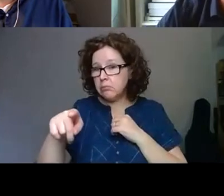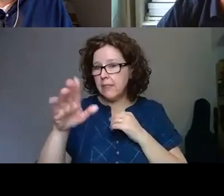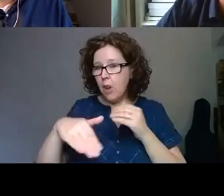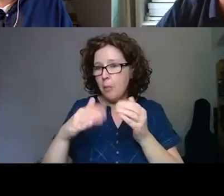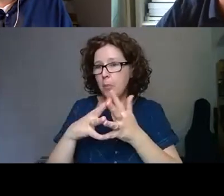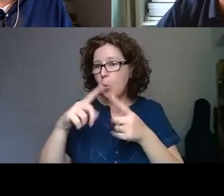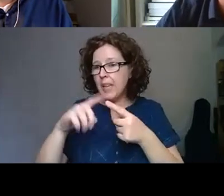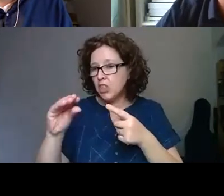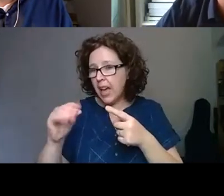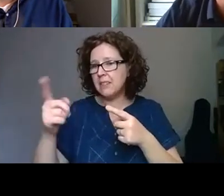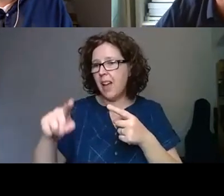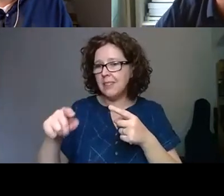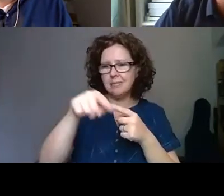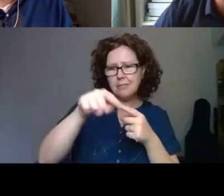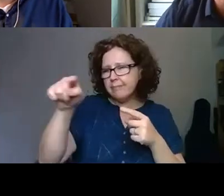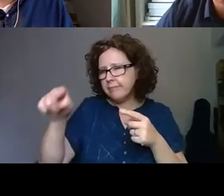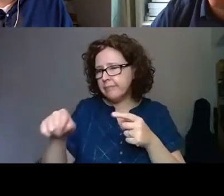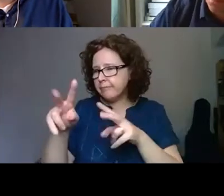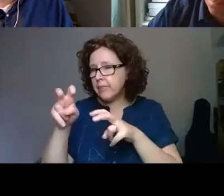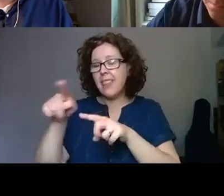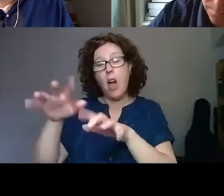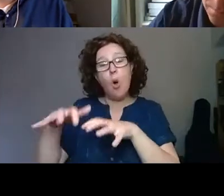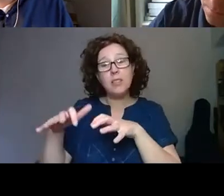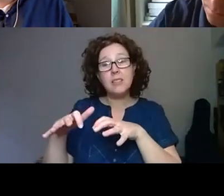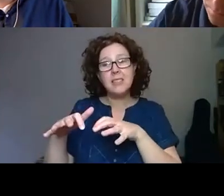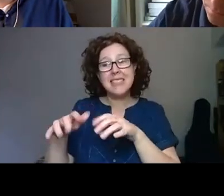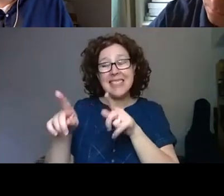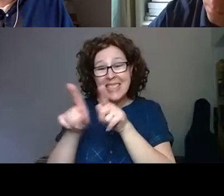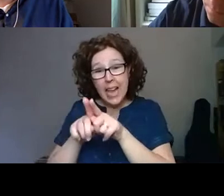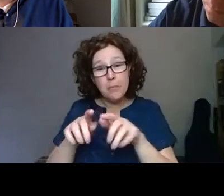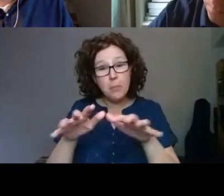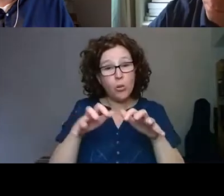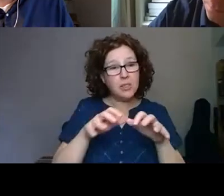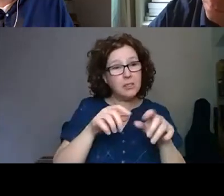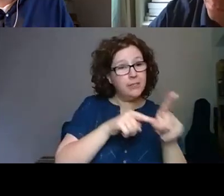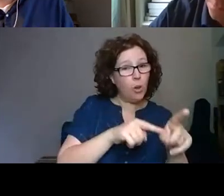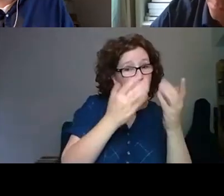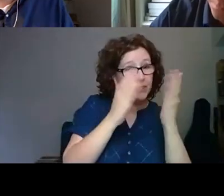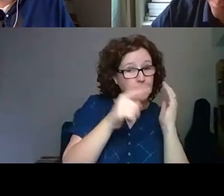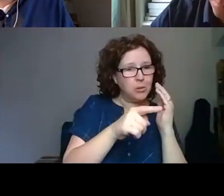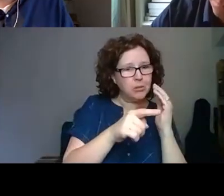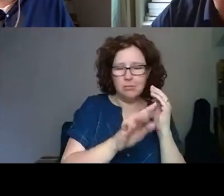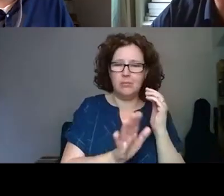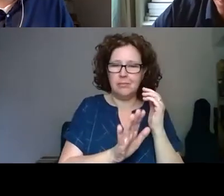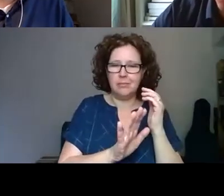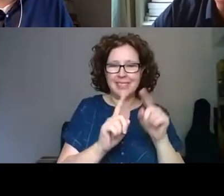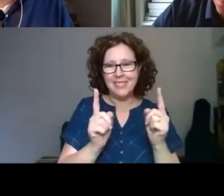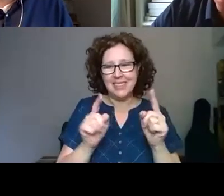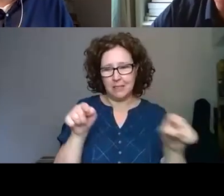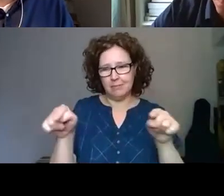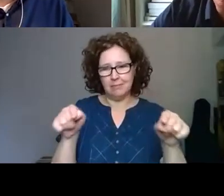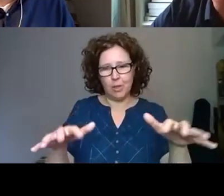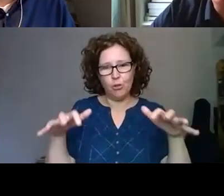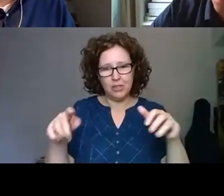Weibo are not the same kinds of audience who will follow our Facebook account and Instagram account. So we have